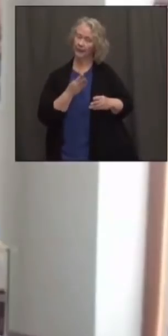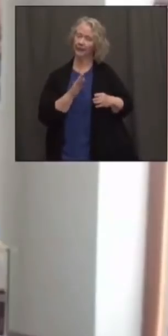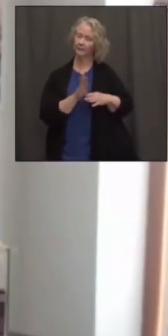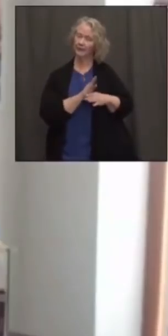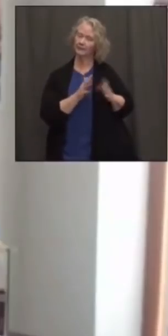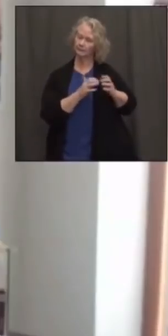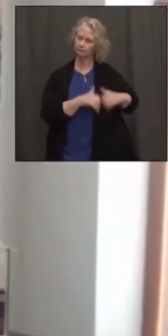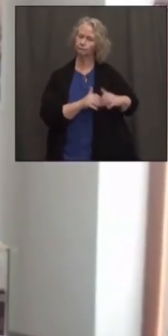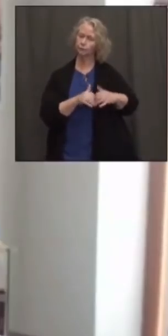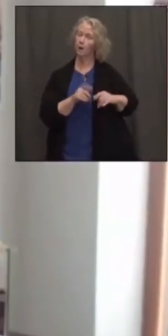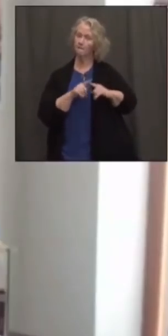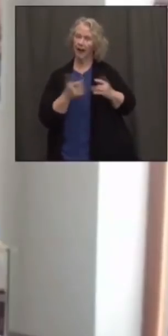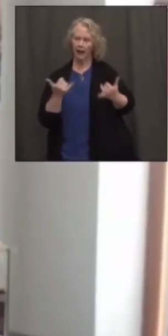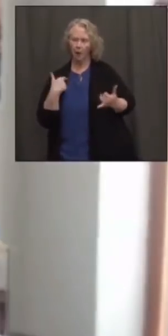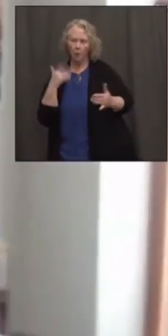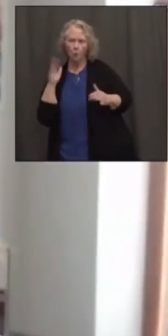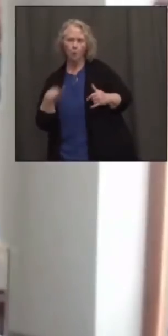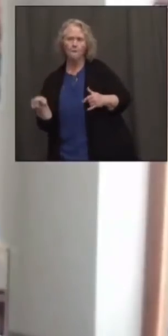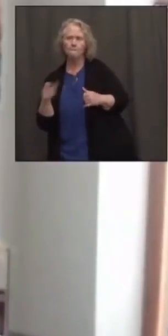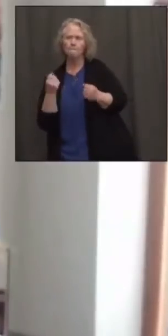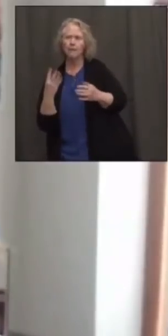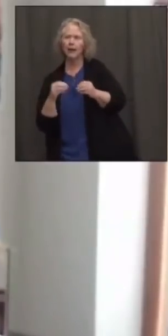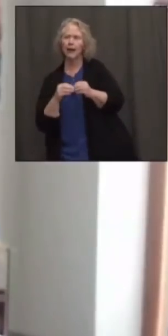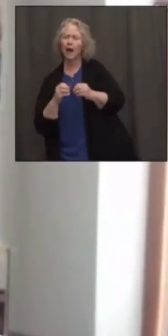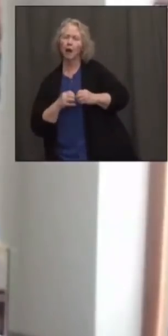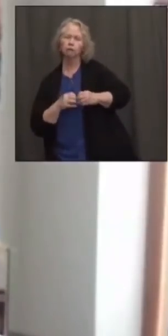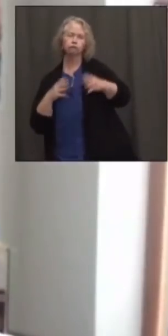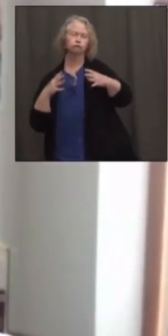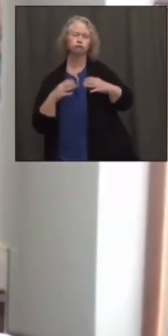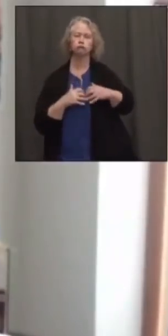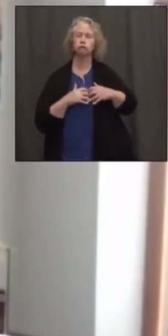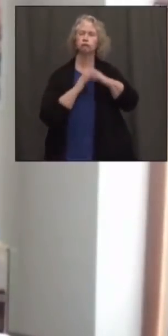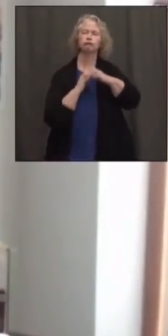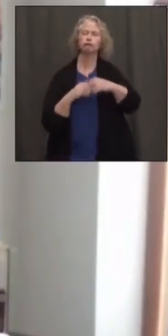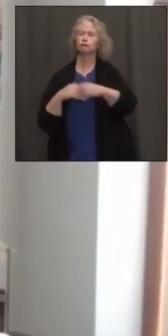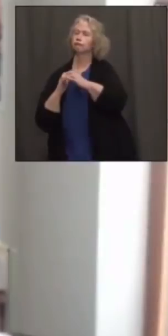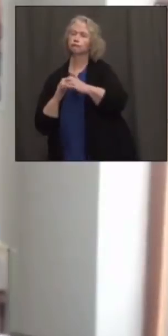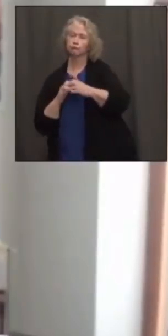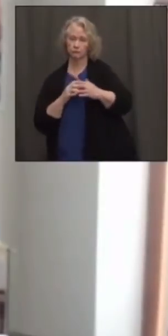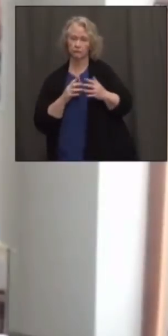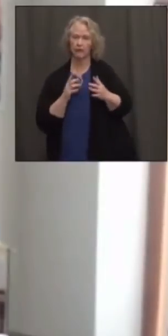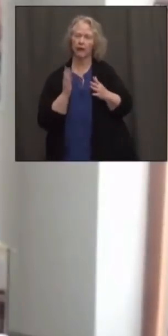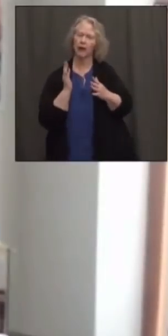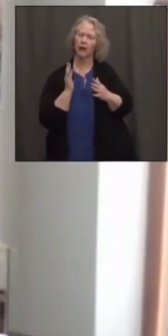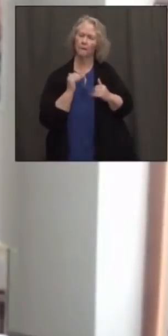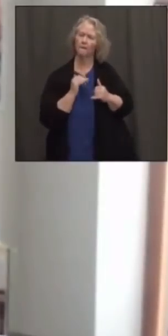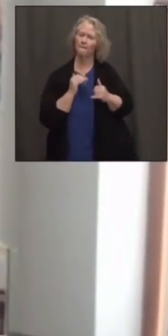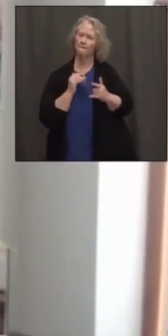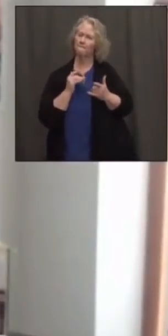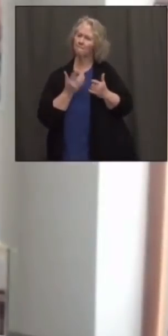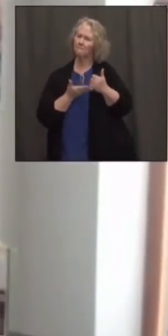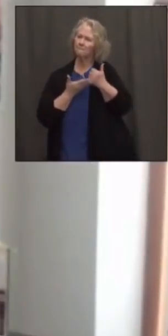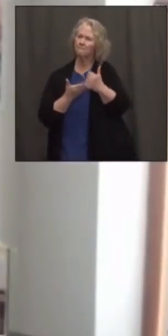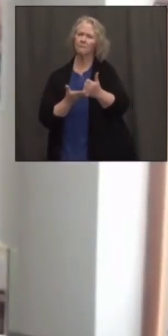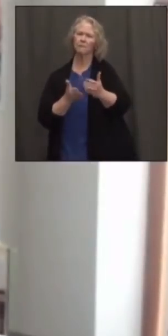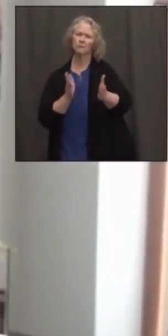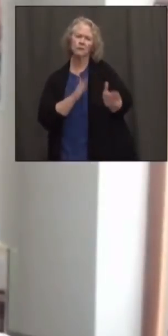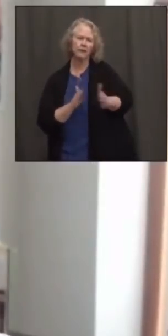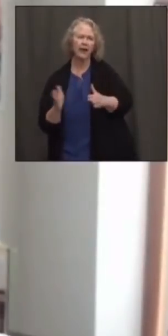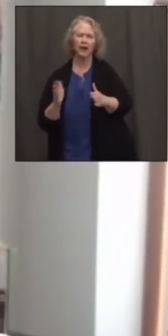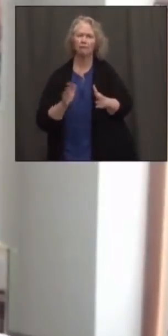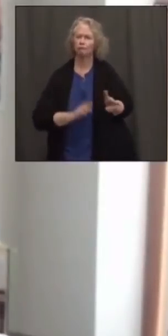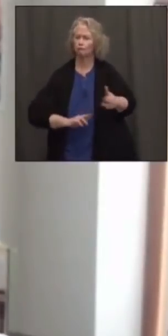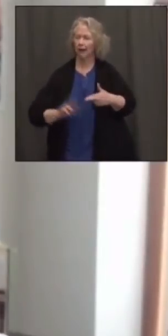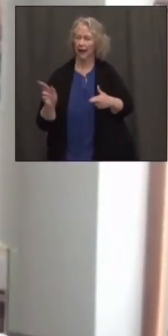business growth. And so we're looking forward to being able to be a part of that, to be able to set the plans for that, and just